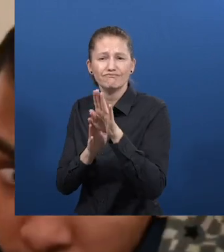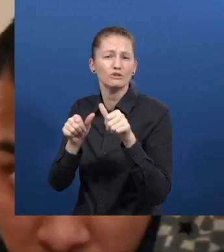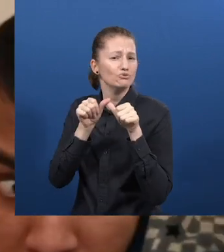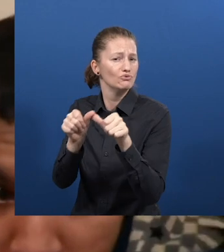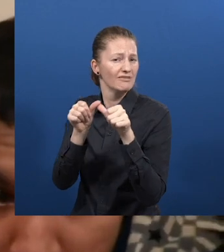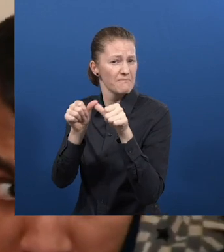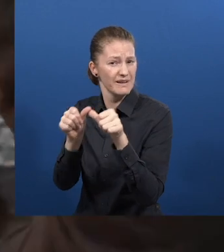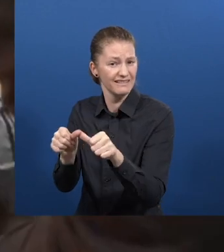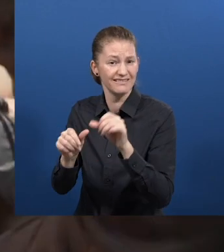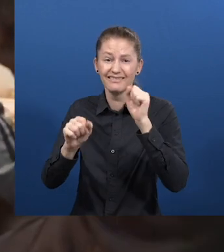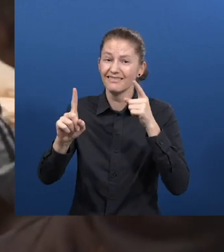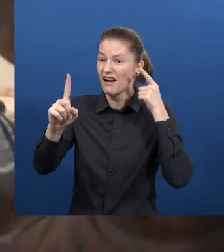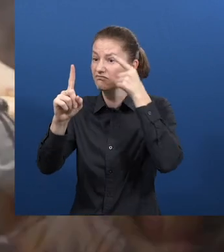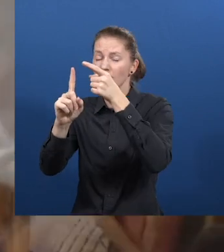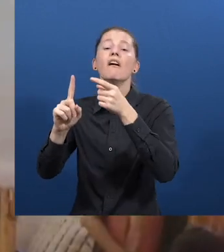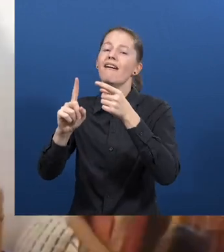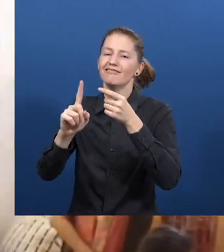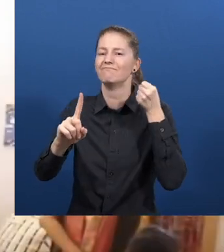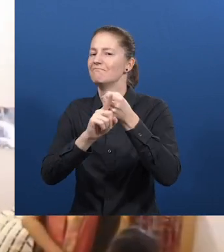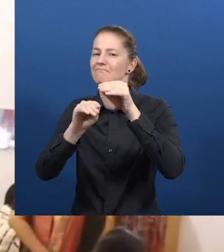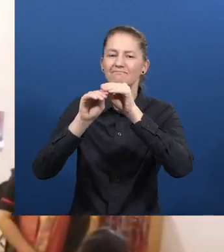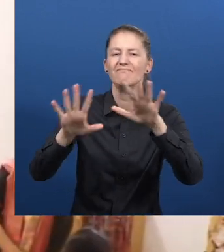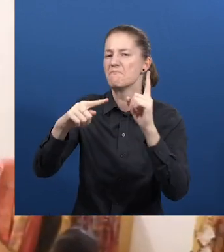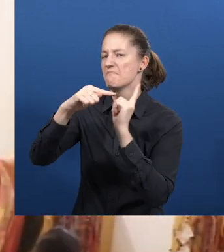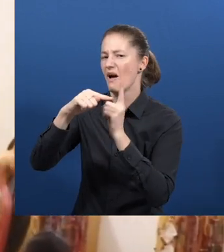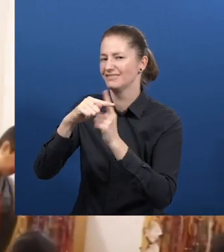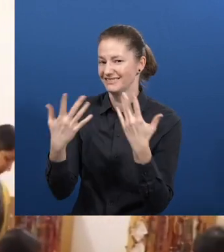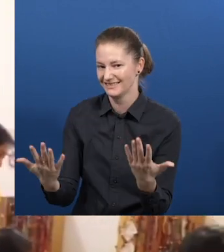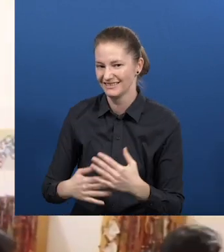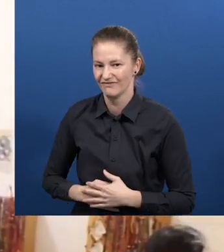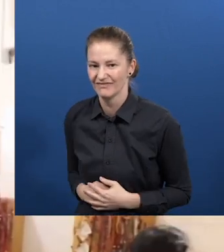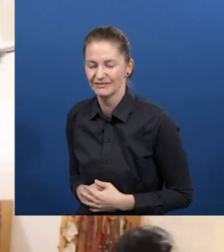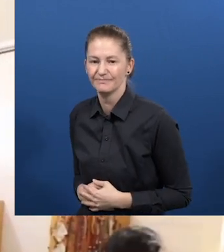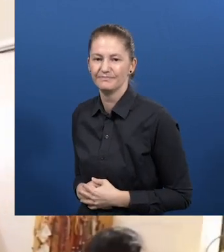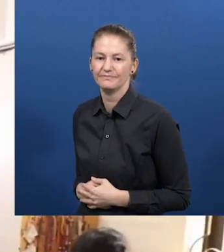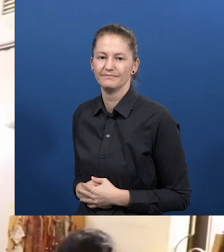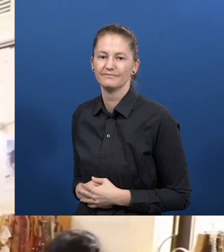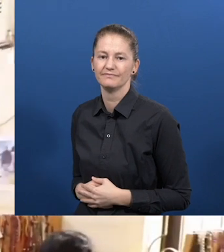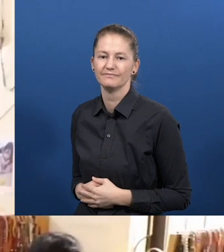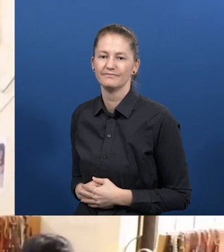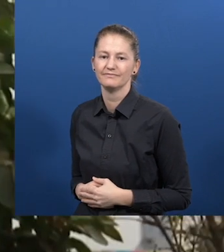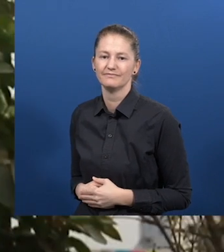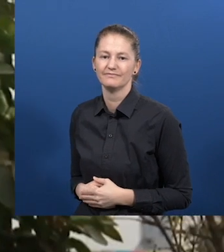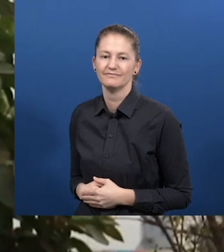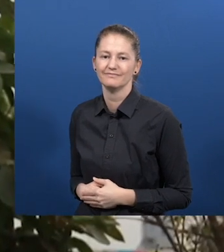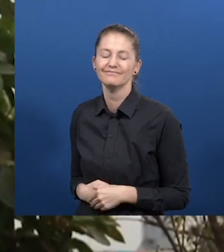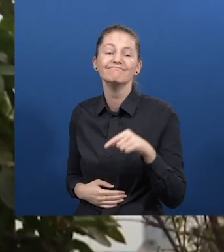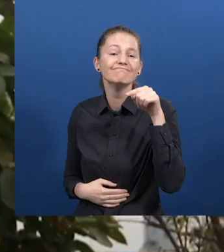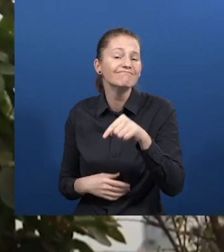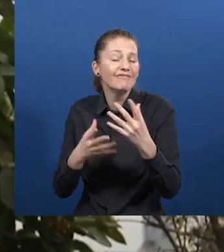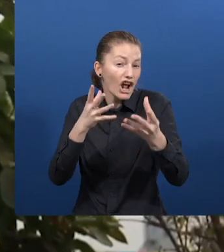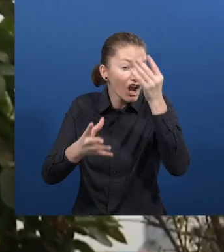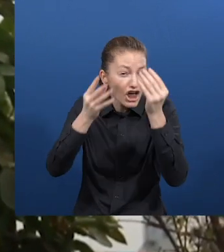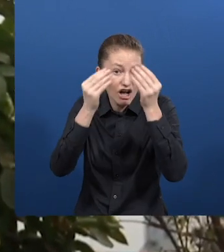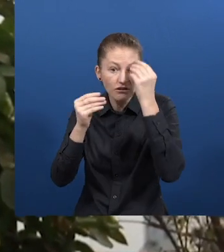community in Bangladesh. Saida Rahman Dhani The learning opportunity provided by the impact transfer through the resources